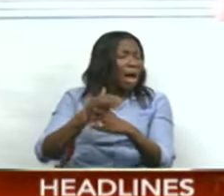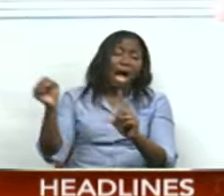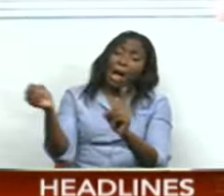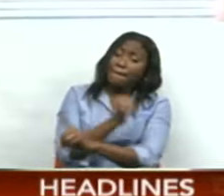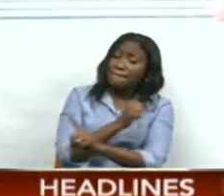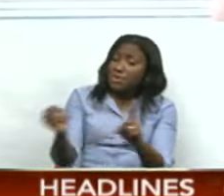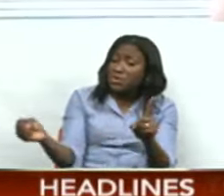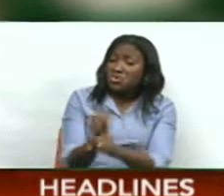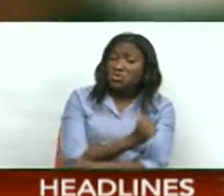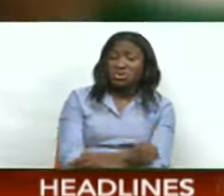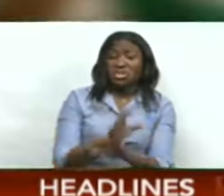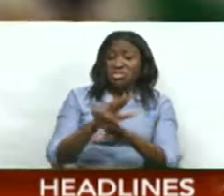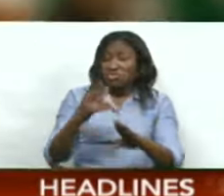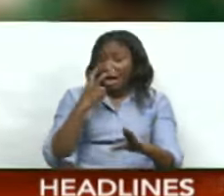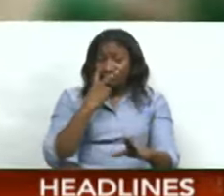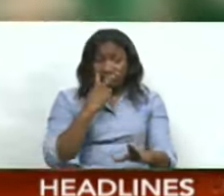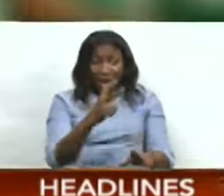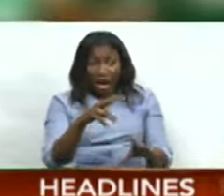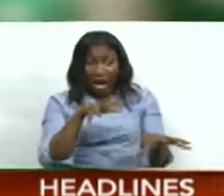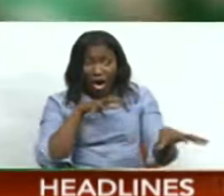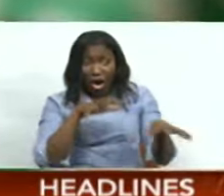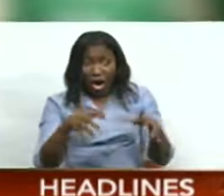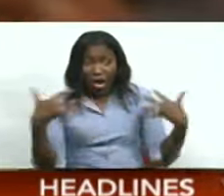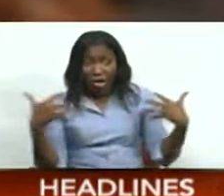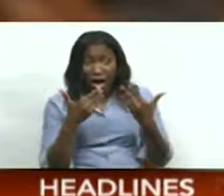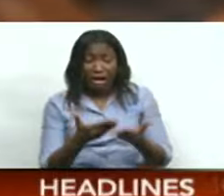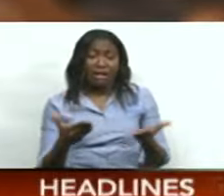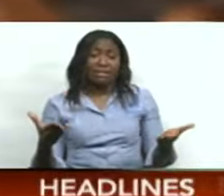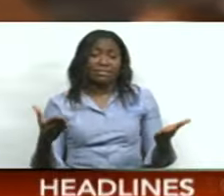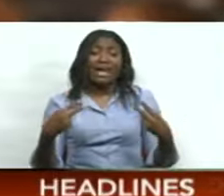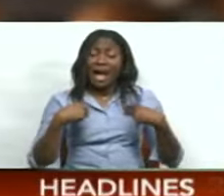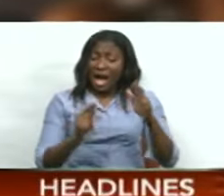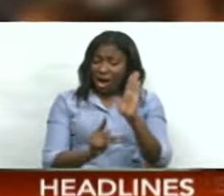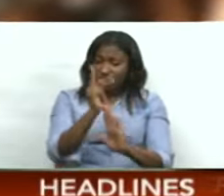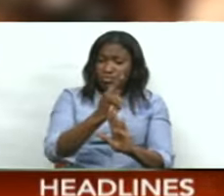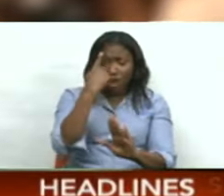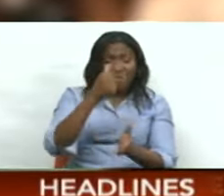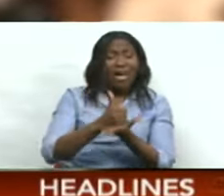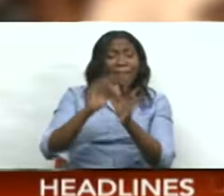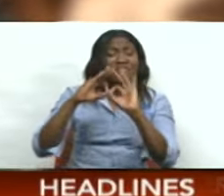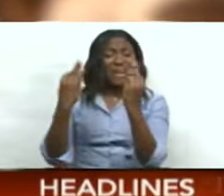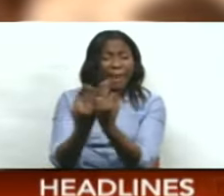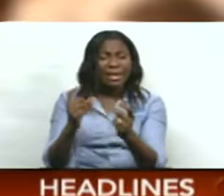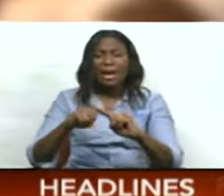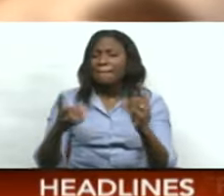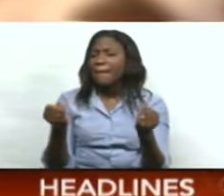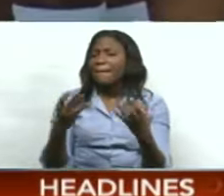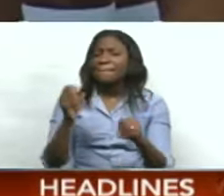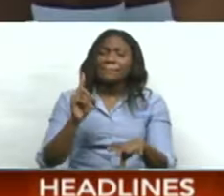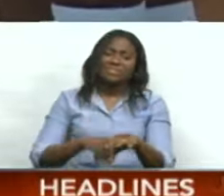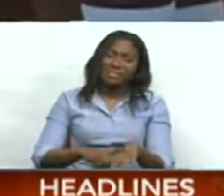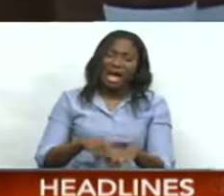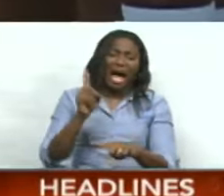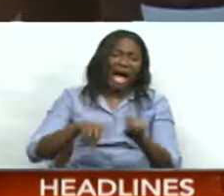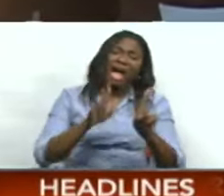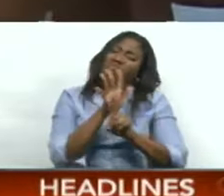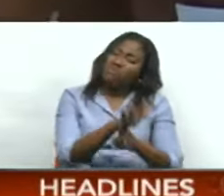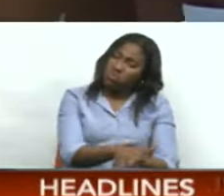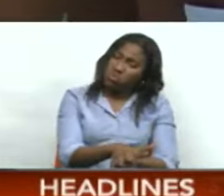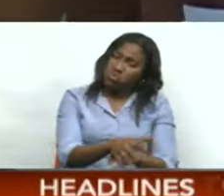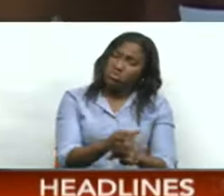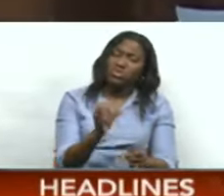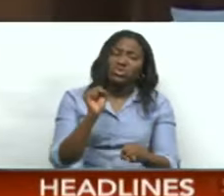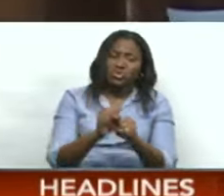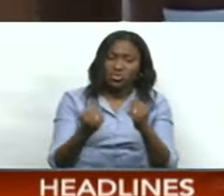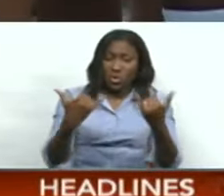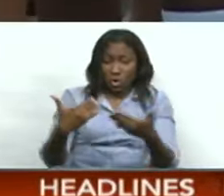they're being traumatized. She said there are already programs in place to help families, but it is often voluntary. And as such, this new